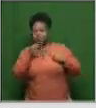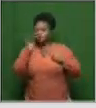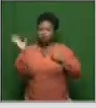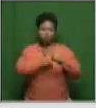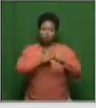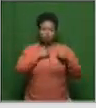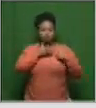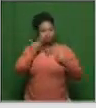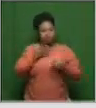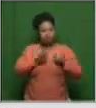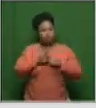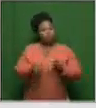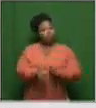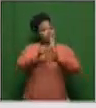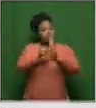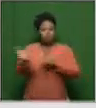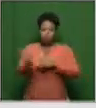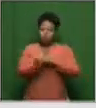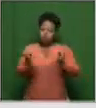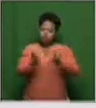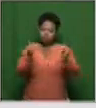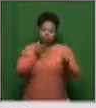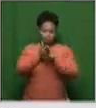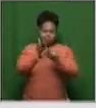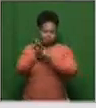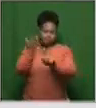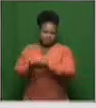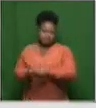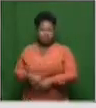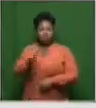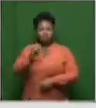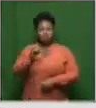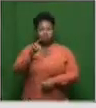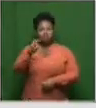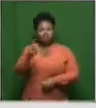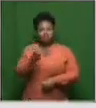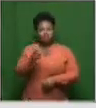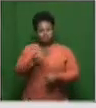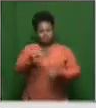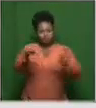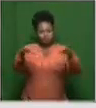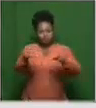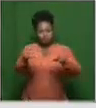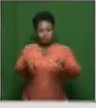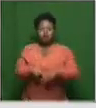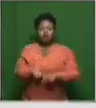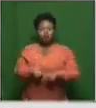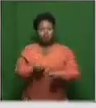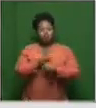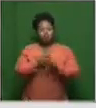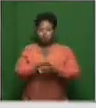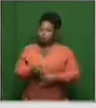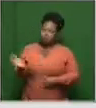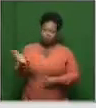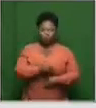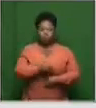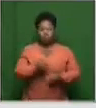And so it's really important that everybody has equal access. And so the COVAX facility brings together the requirements of all the